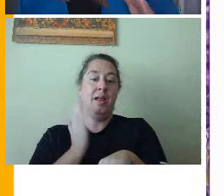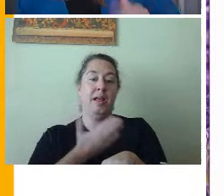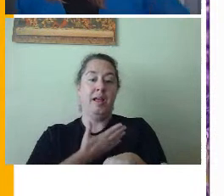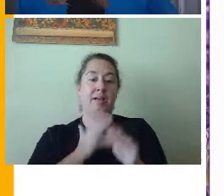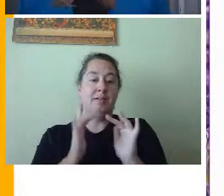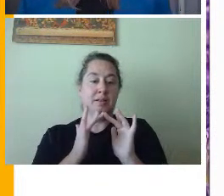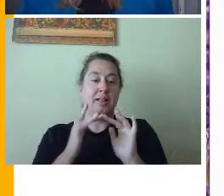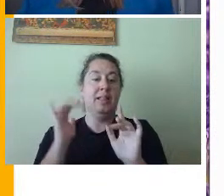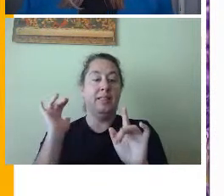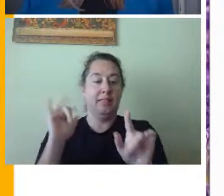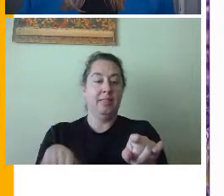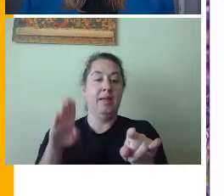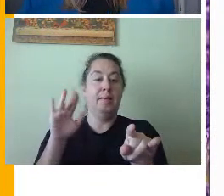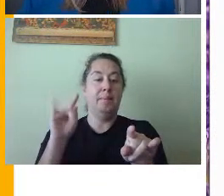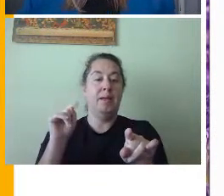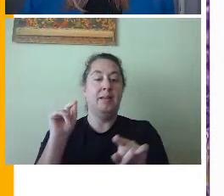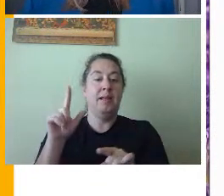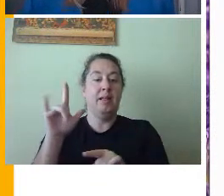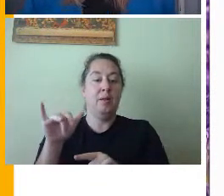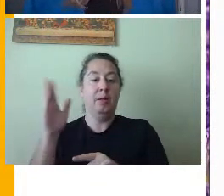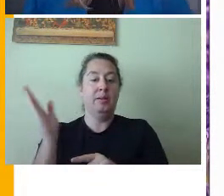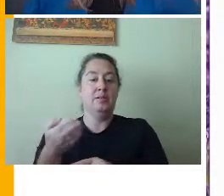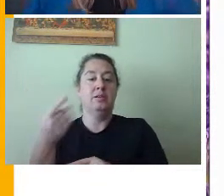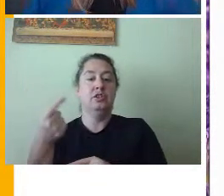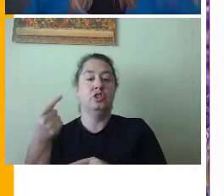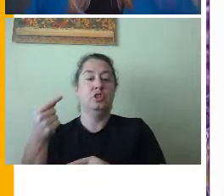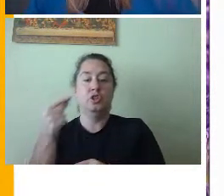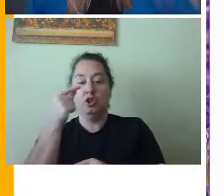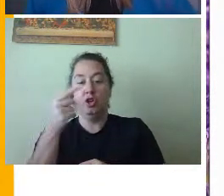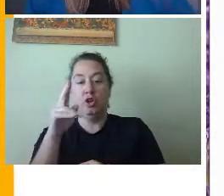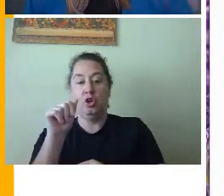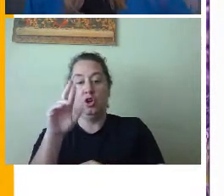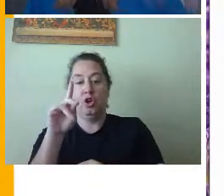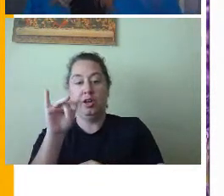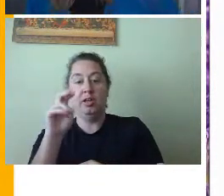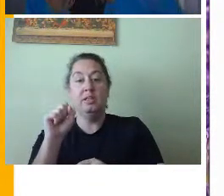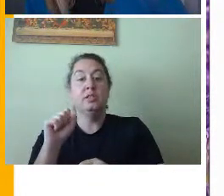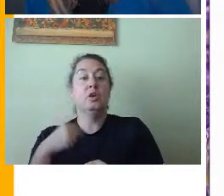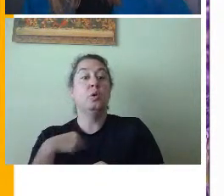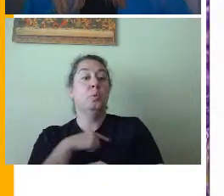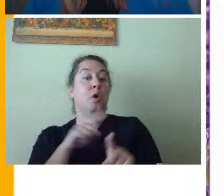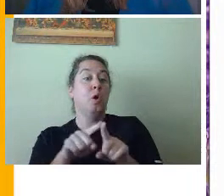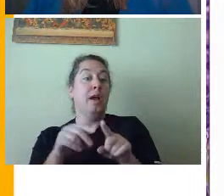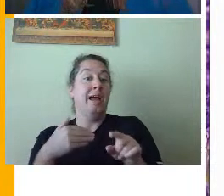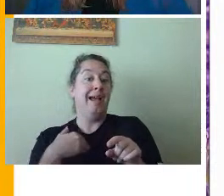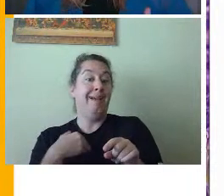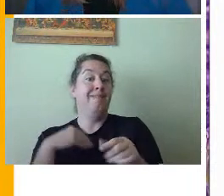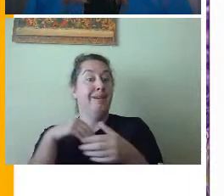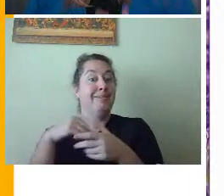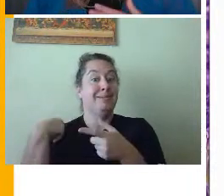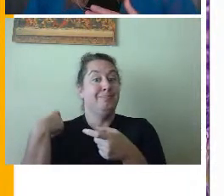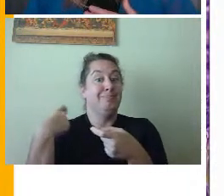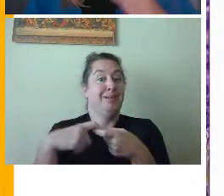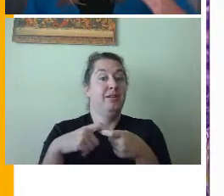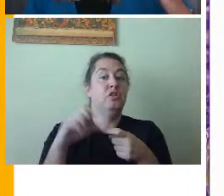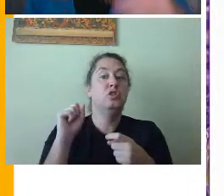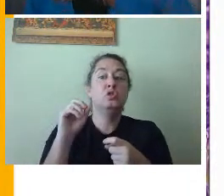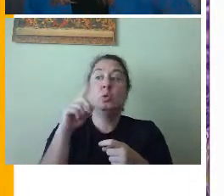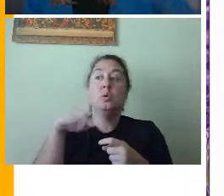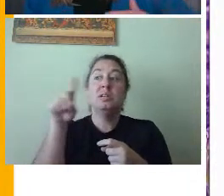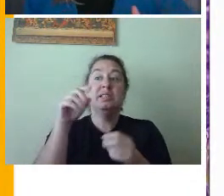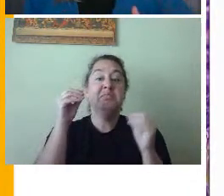.ly backslash gguardians. It is there. We also have it available in Espanol. So if you are a teacher,